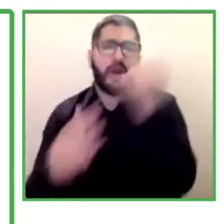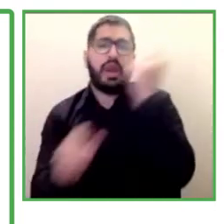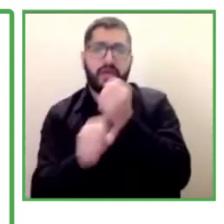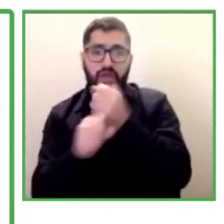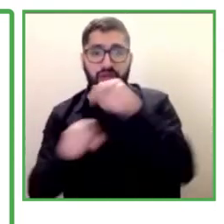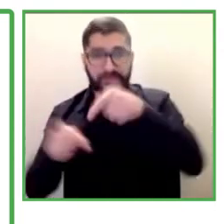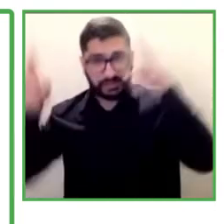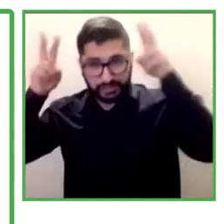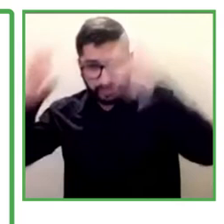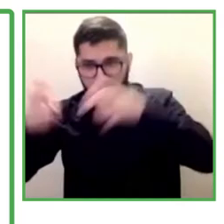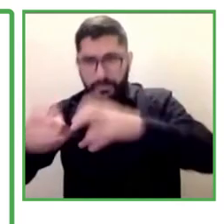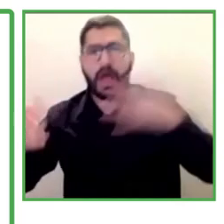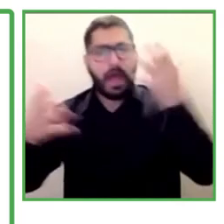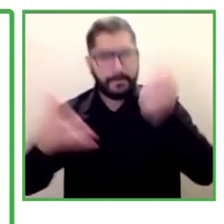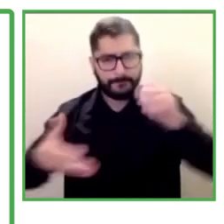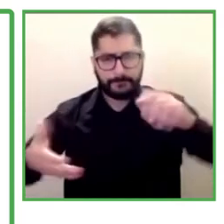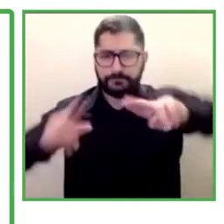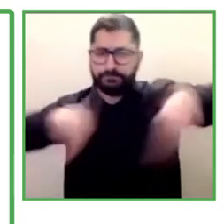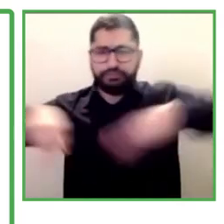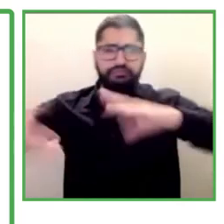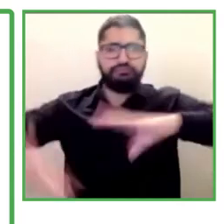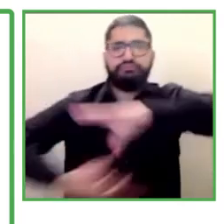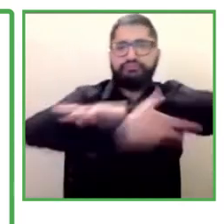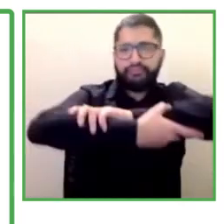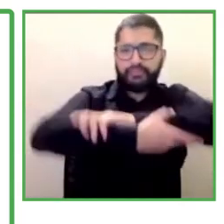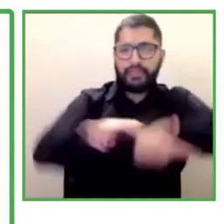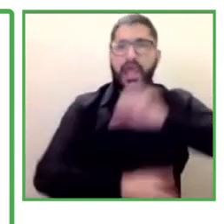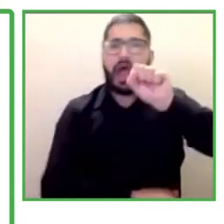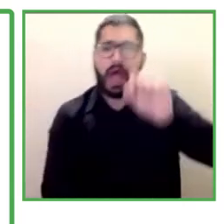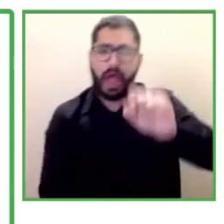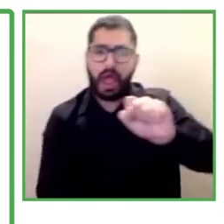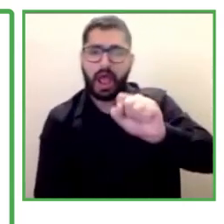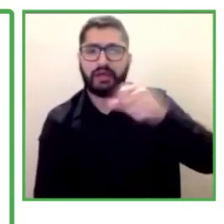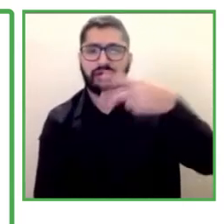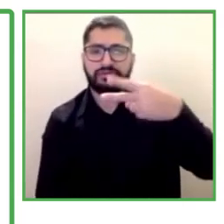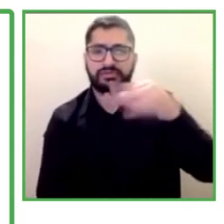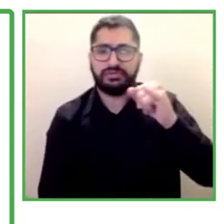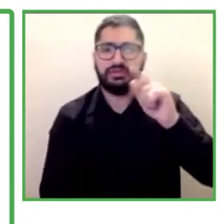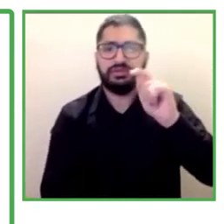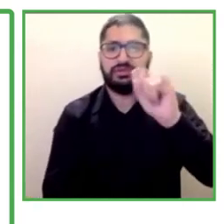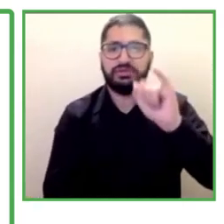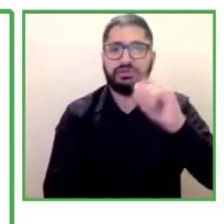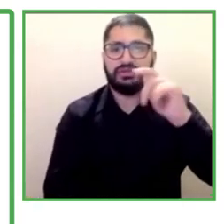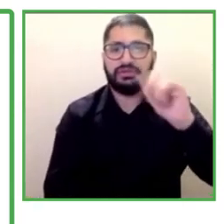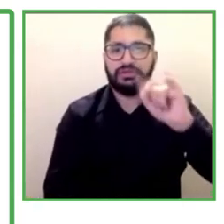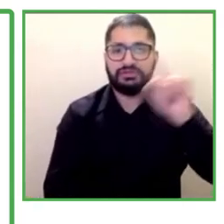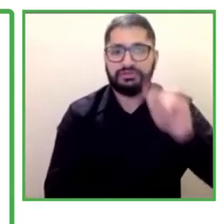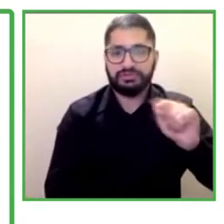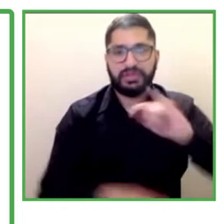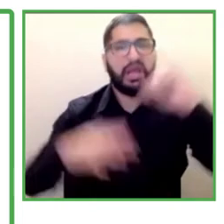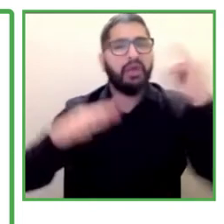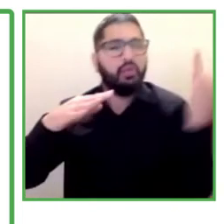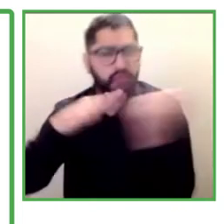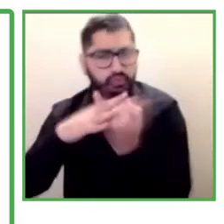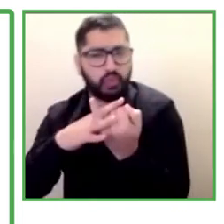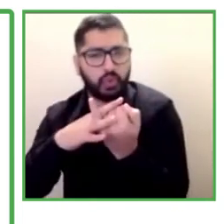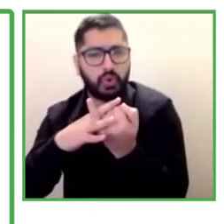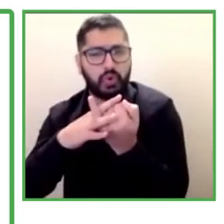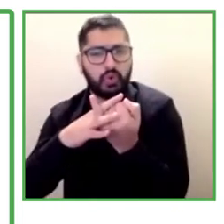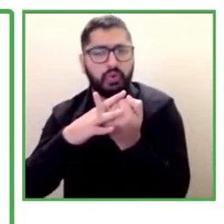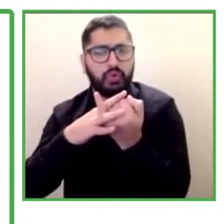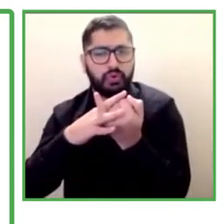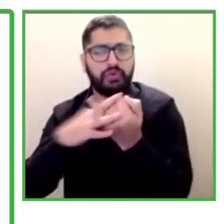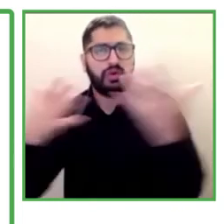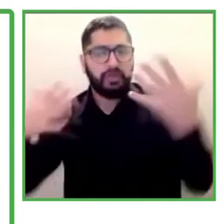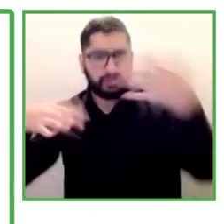bid and zero project that is called ICP Innovation for Inclusion, where we also are boosting three initiatives,